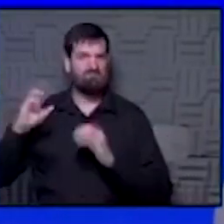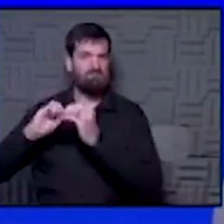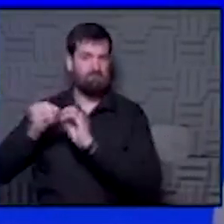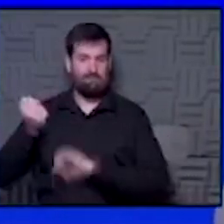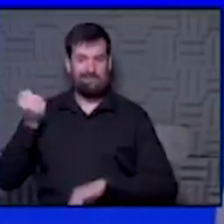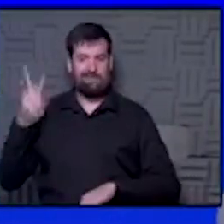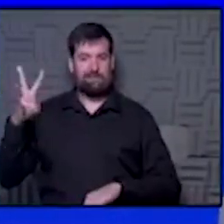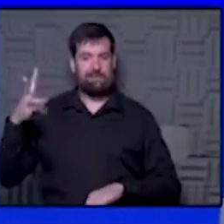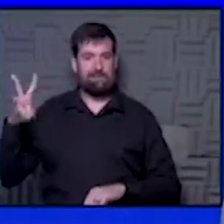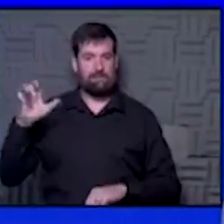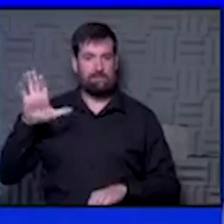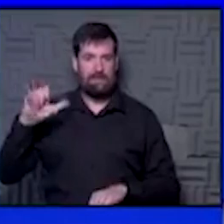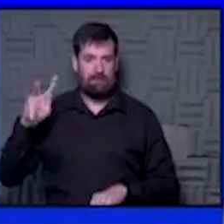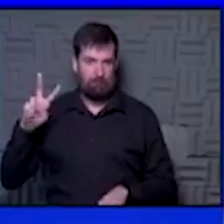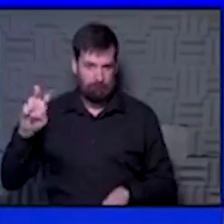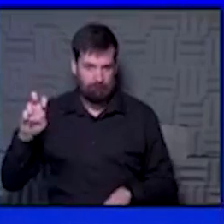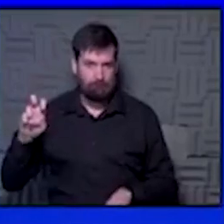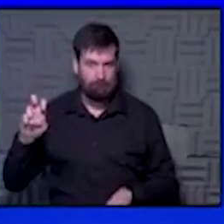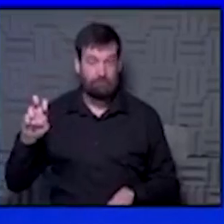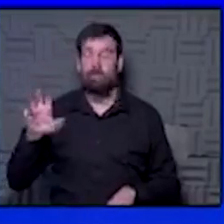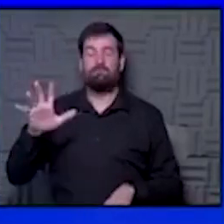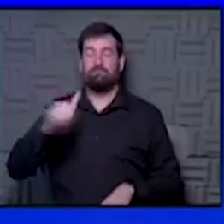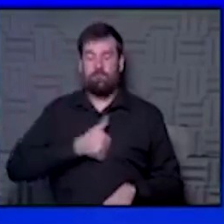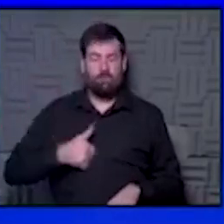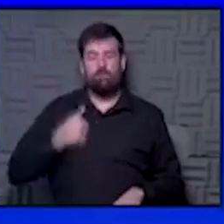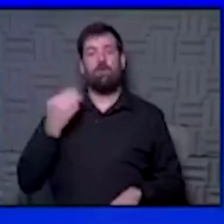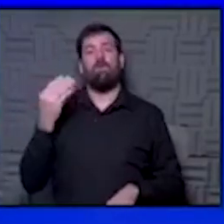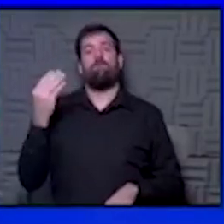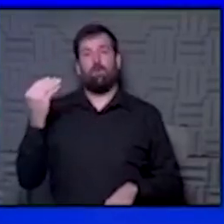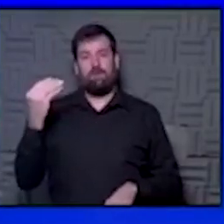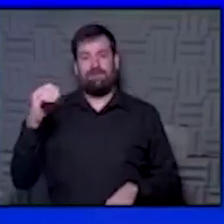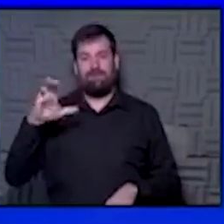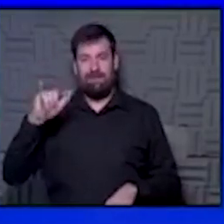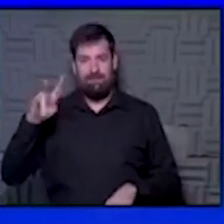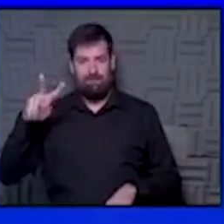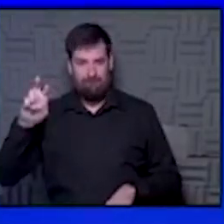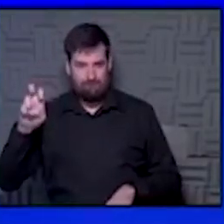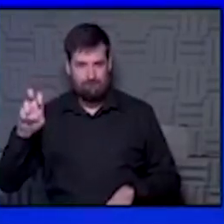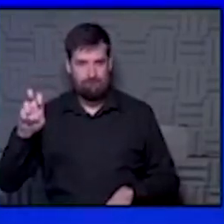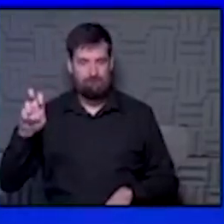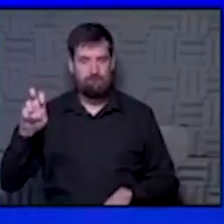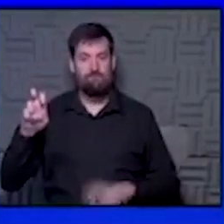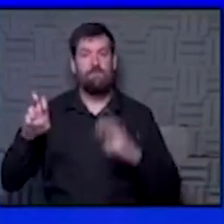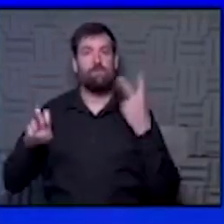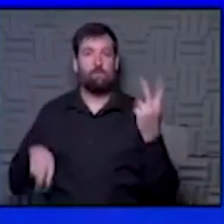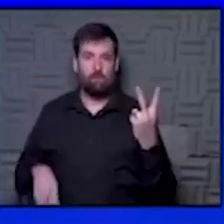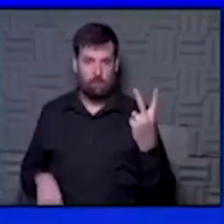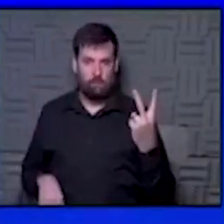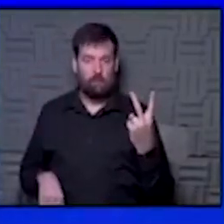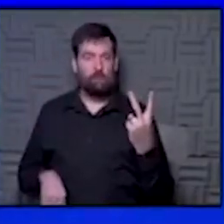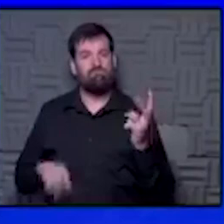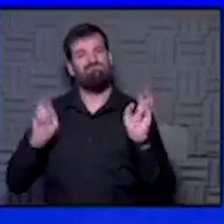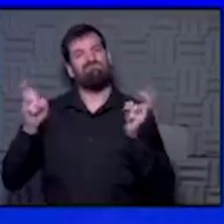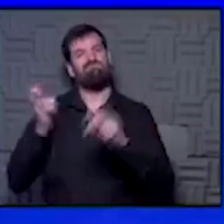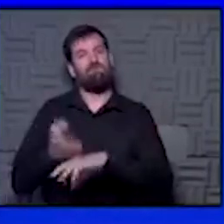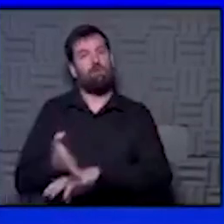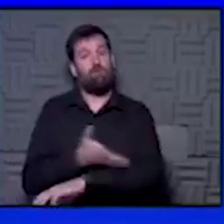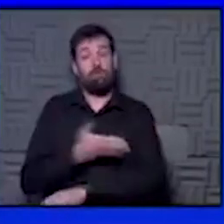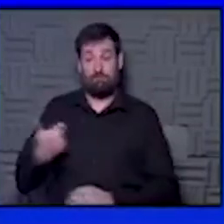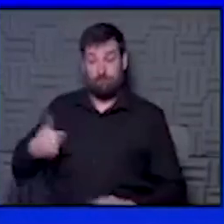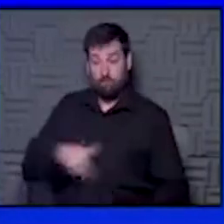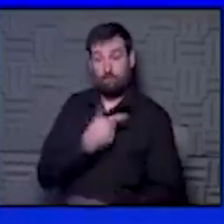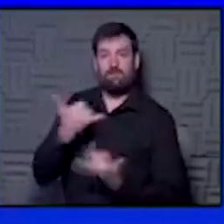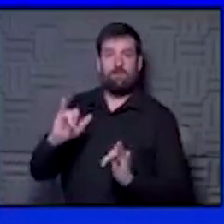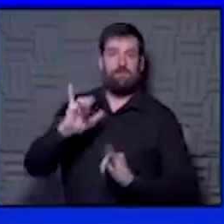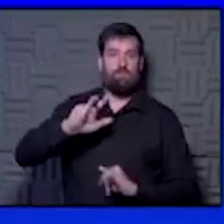Still 16 active patients. Sorry, 14 of those active infections and two of those in that recovery period. We still